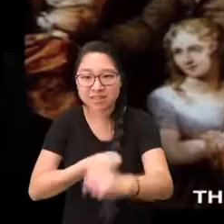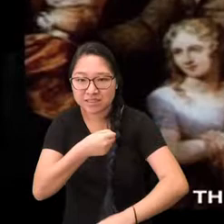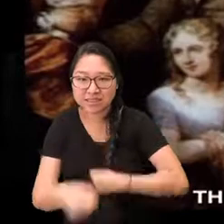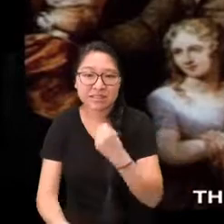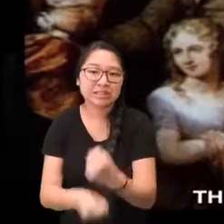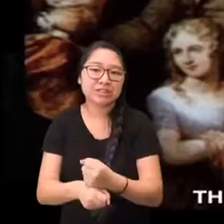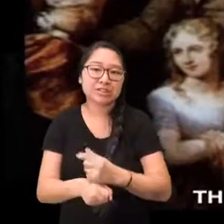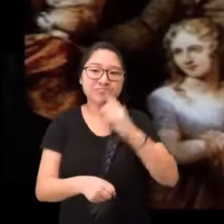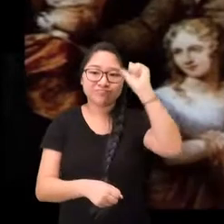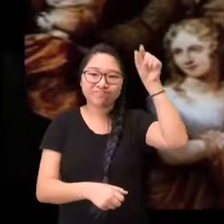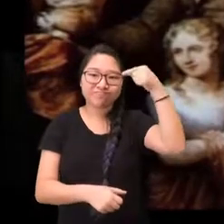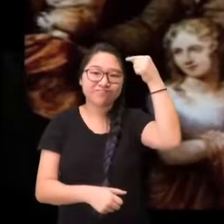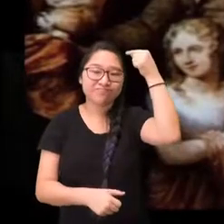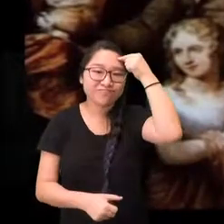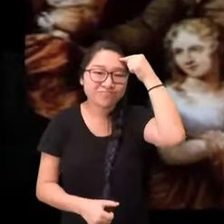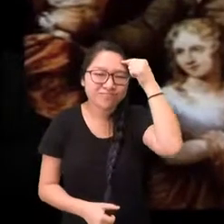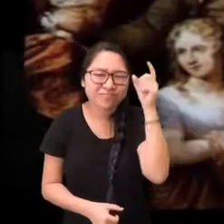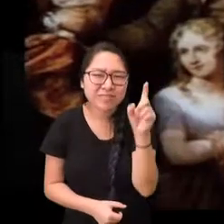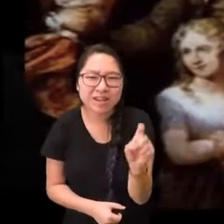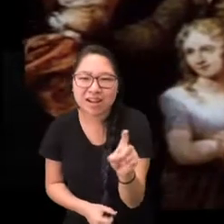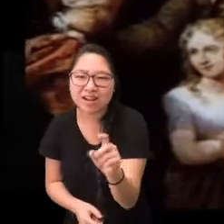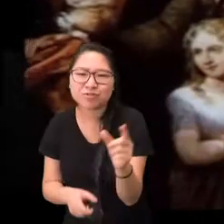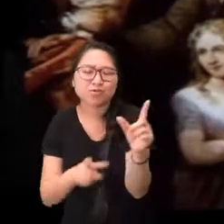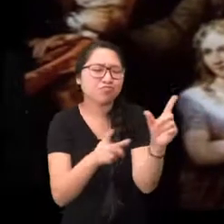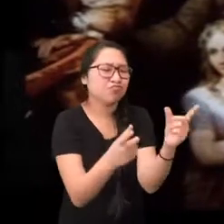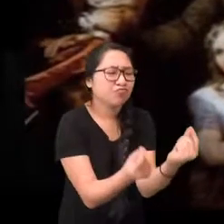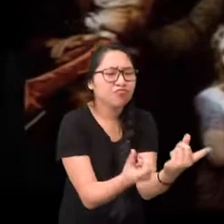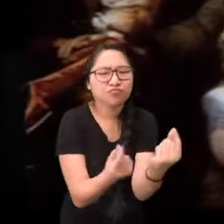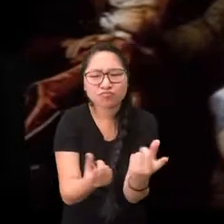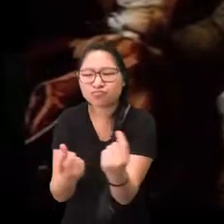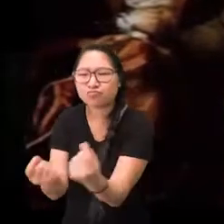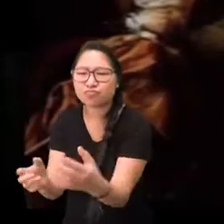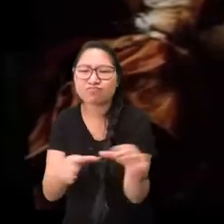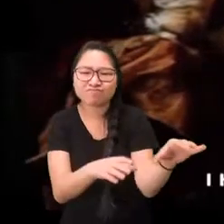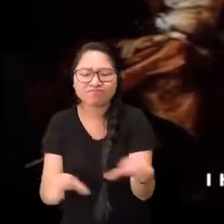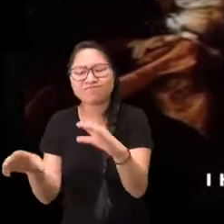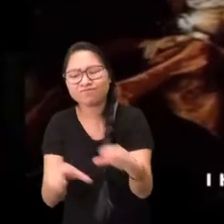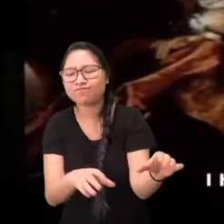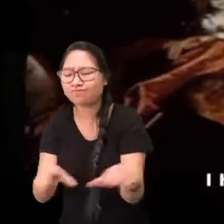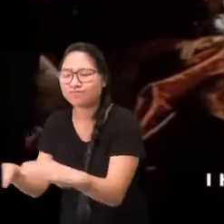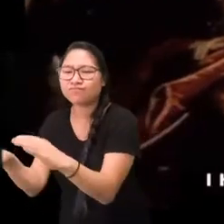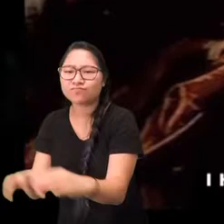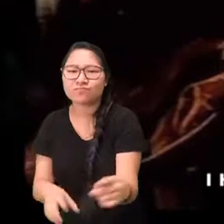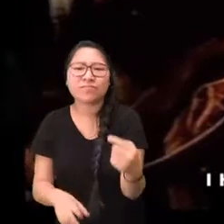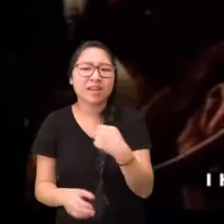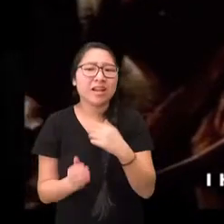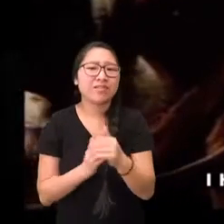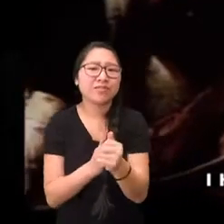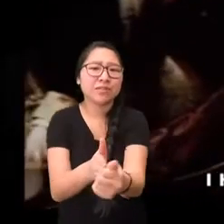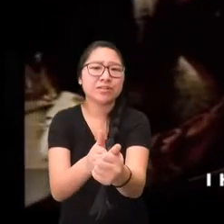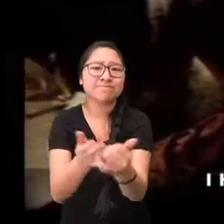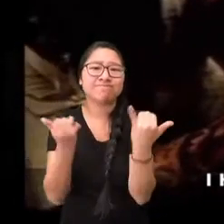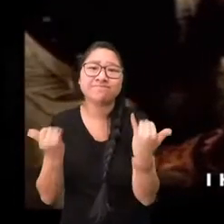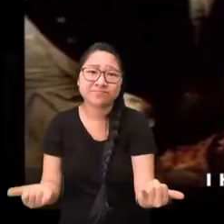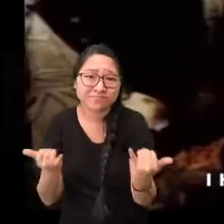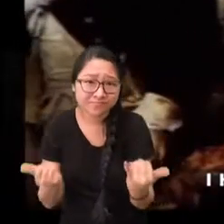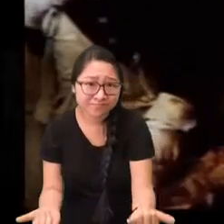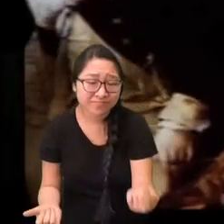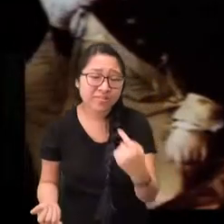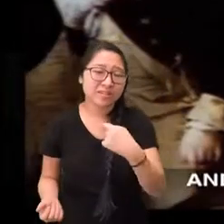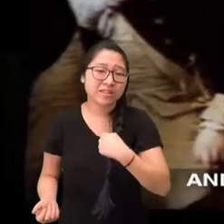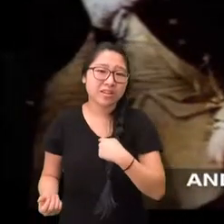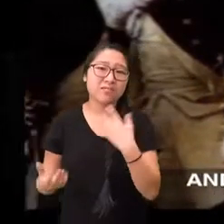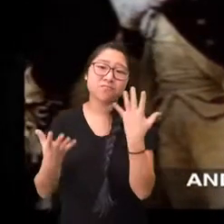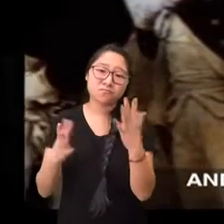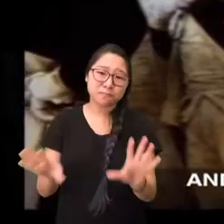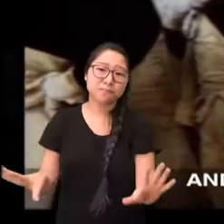of action for many years I have acted under orders from this august body